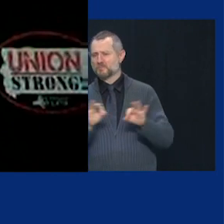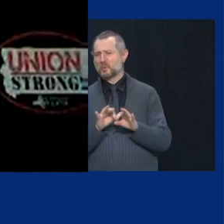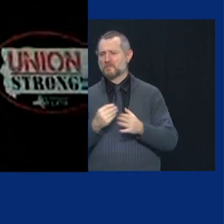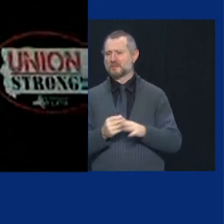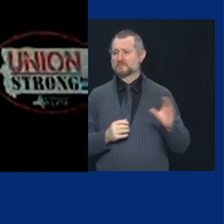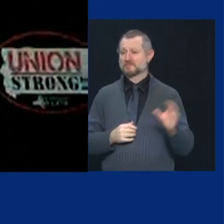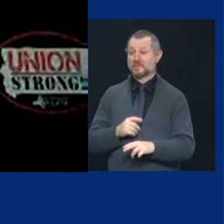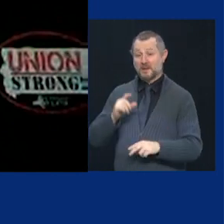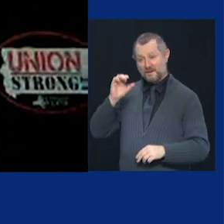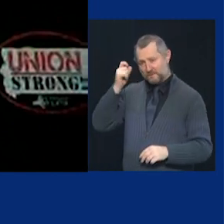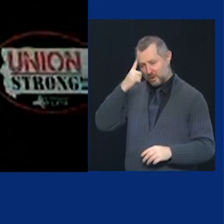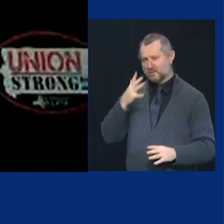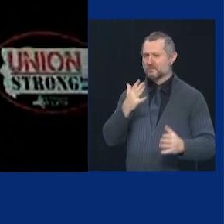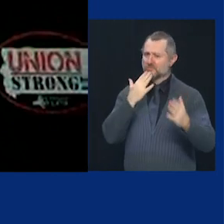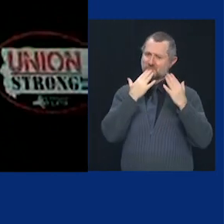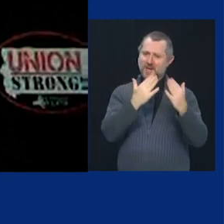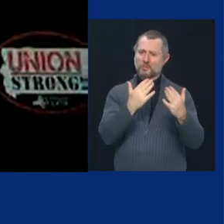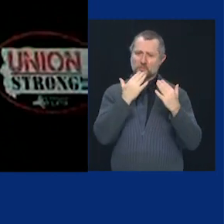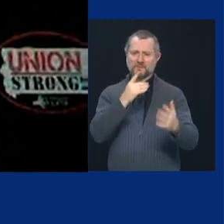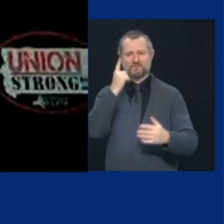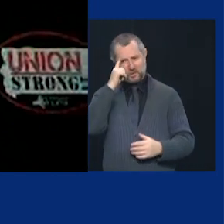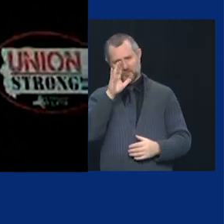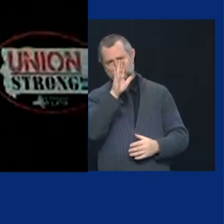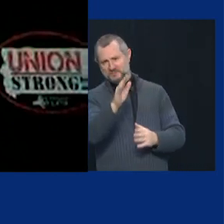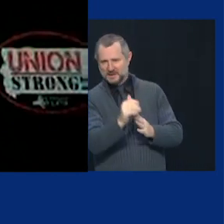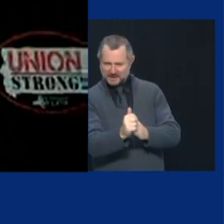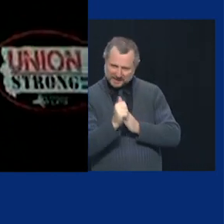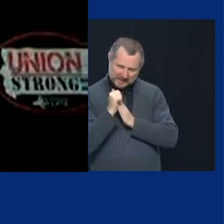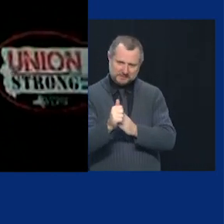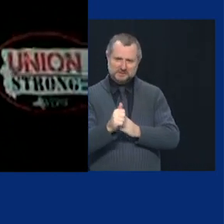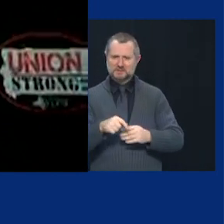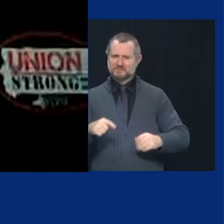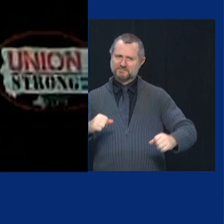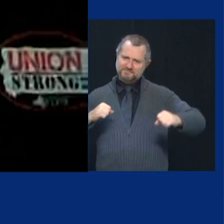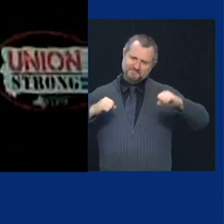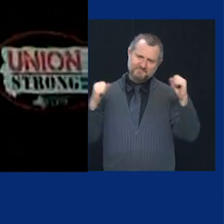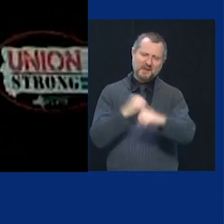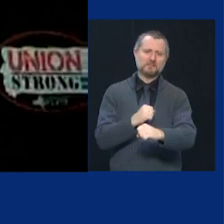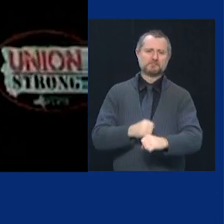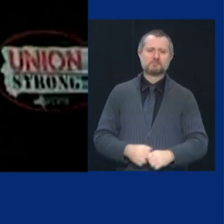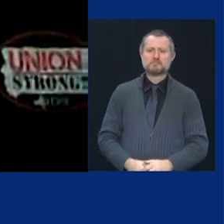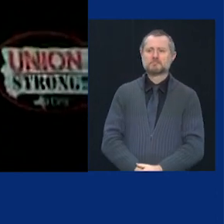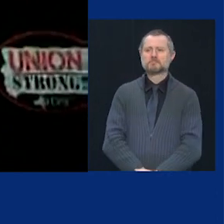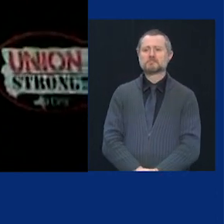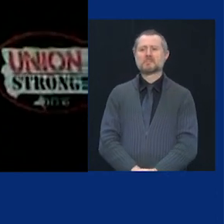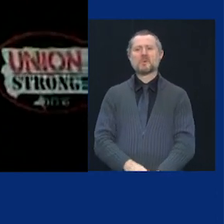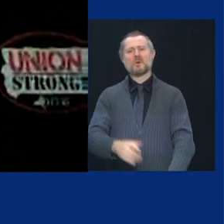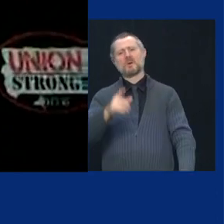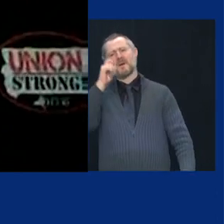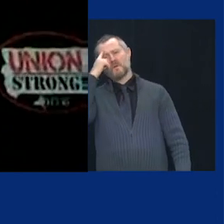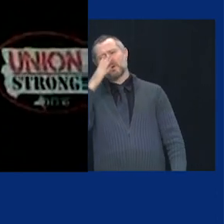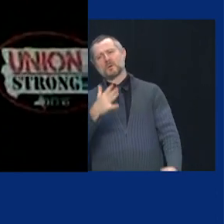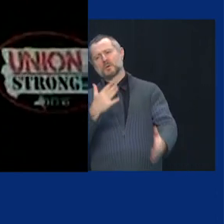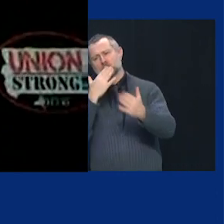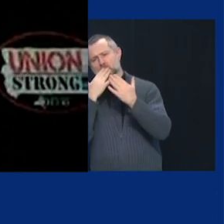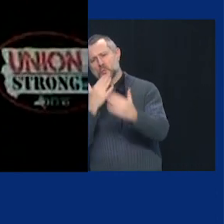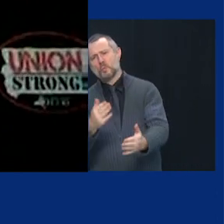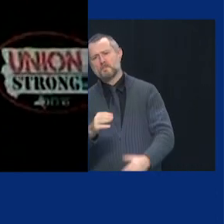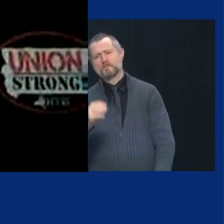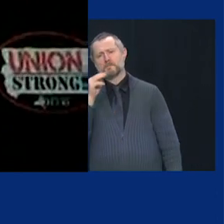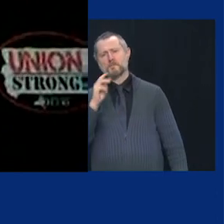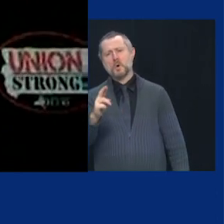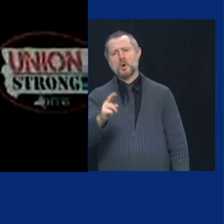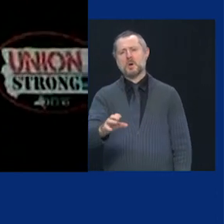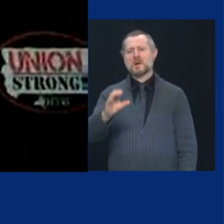and thank you governor for leading this fight thank you thank you mr silenzio thank you very much for being with us